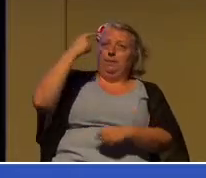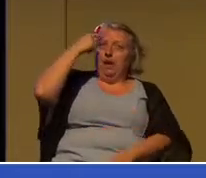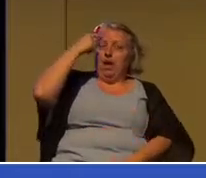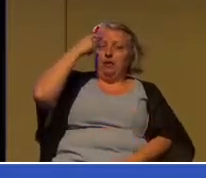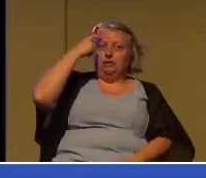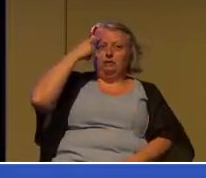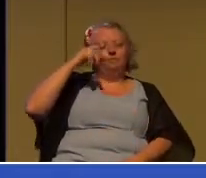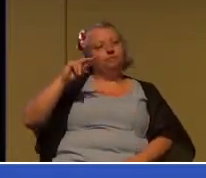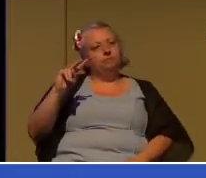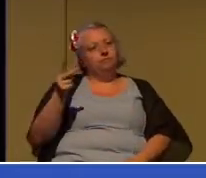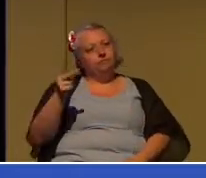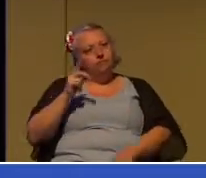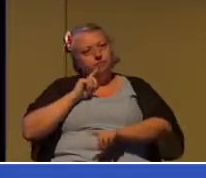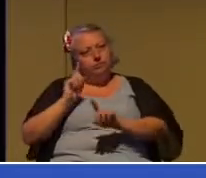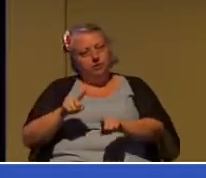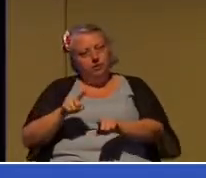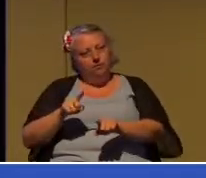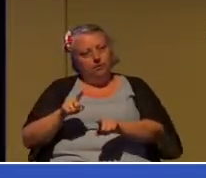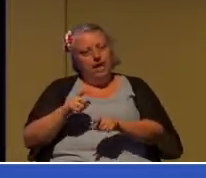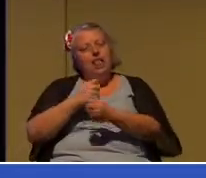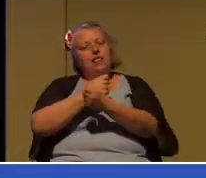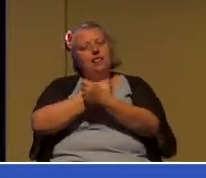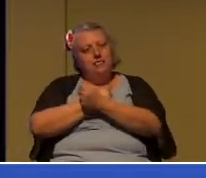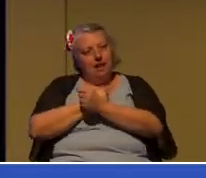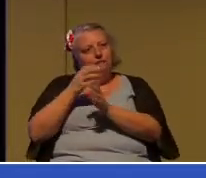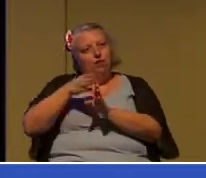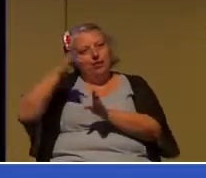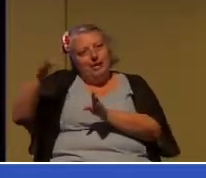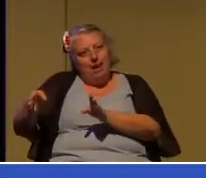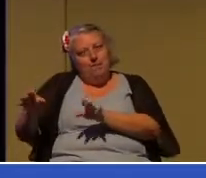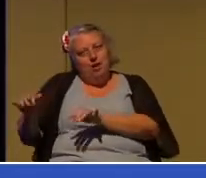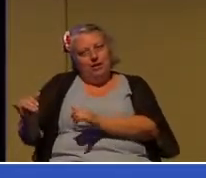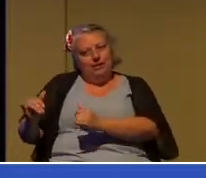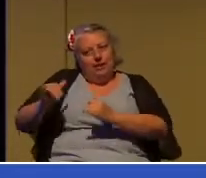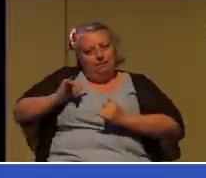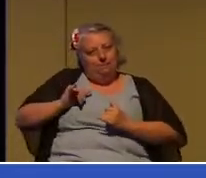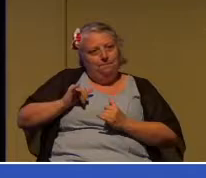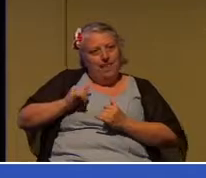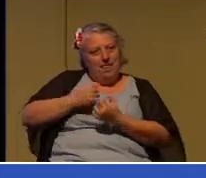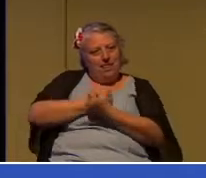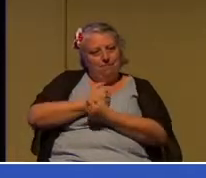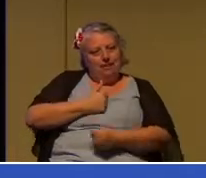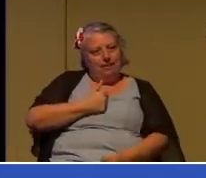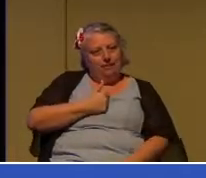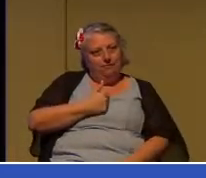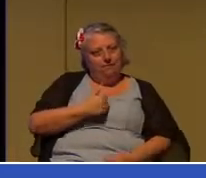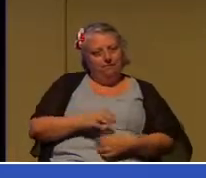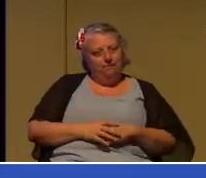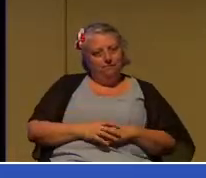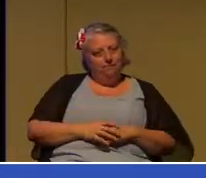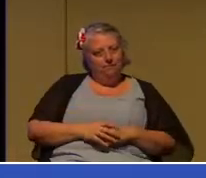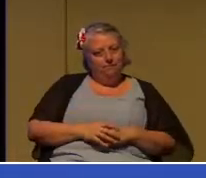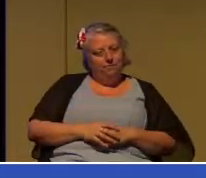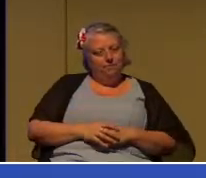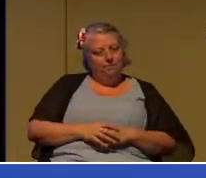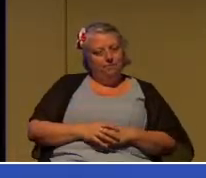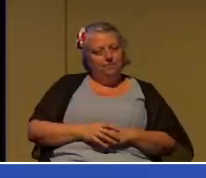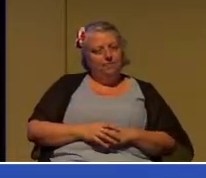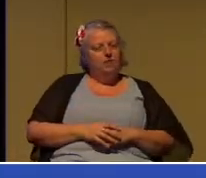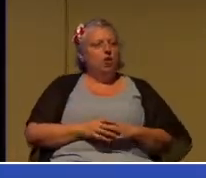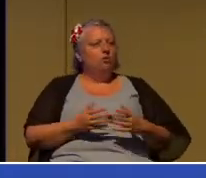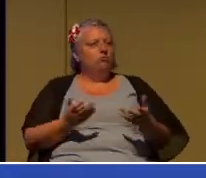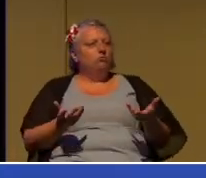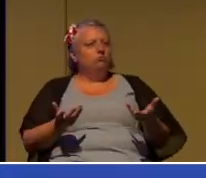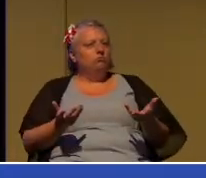Love your neighbor as yourself. So one of the best ways to determine what does love